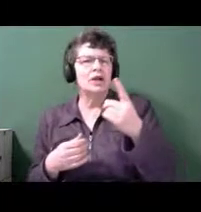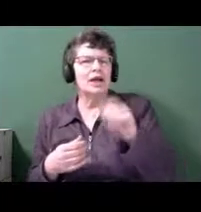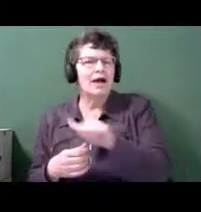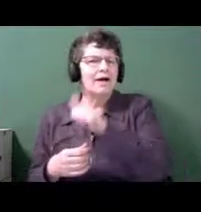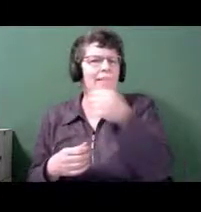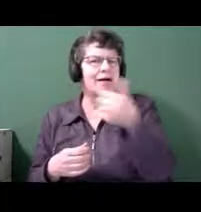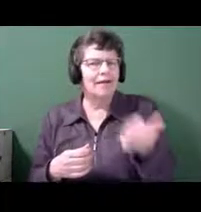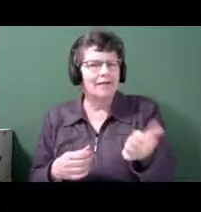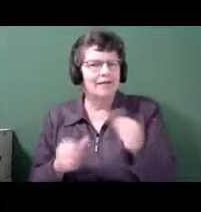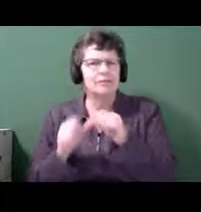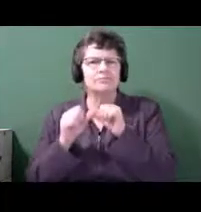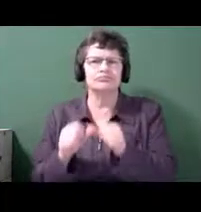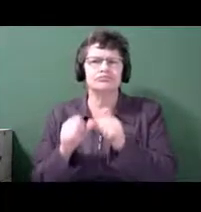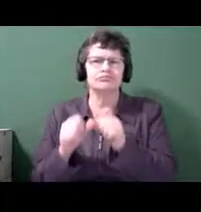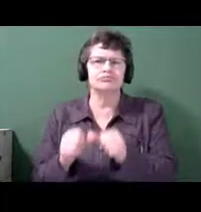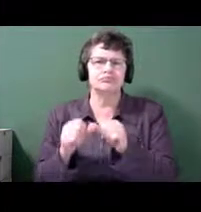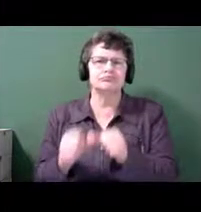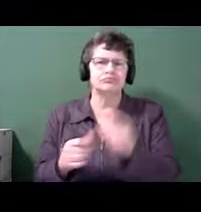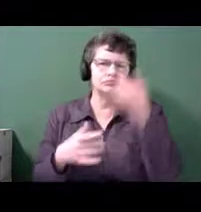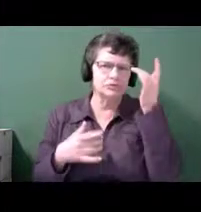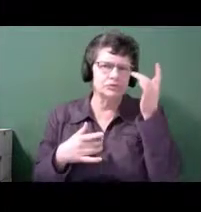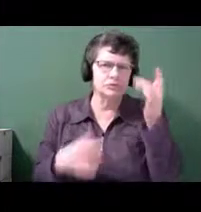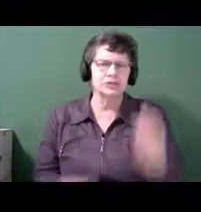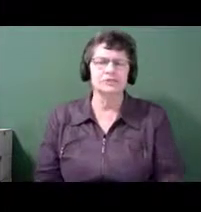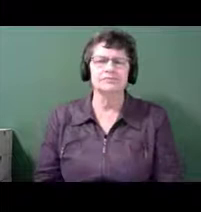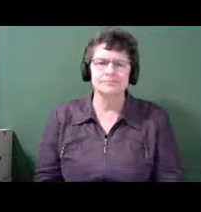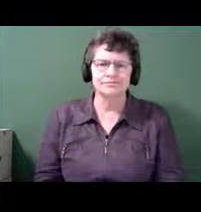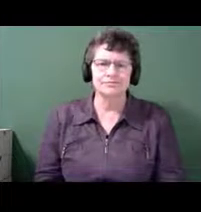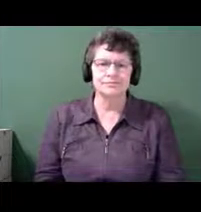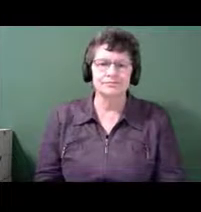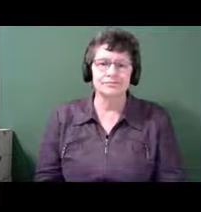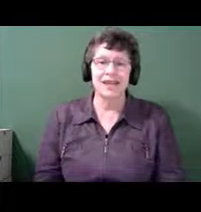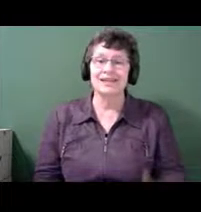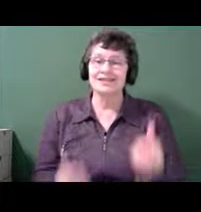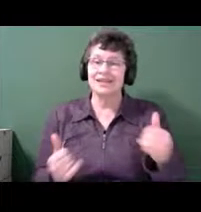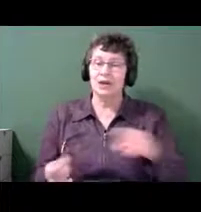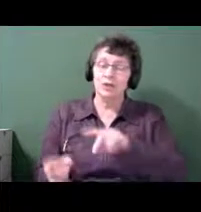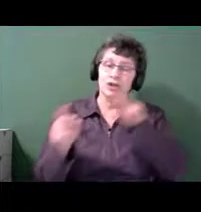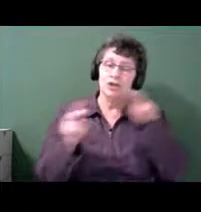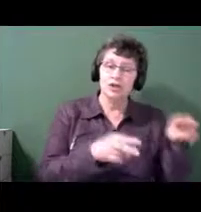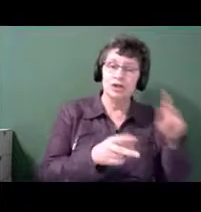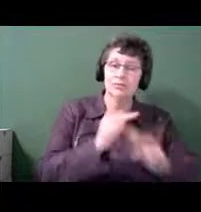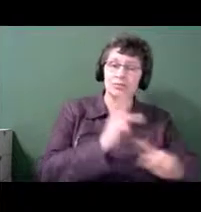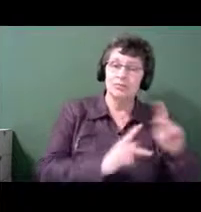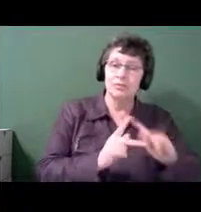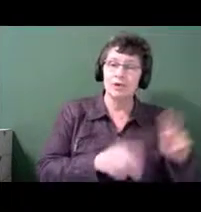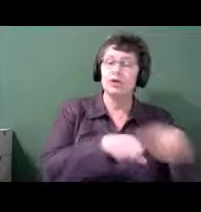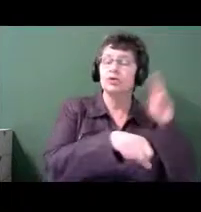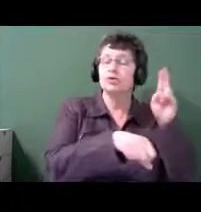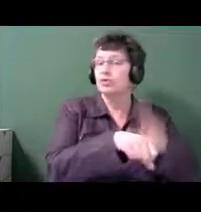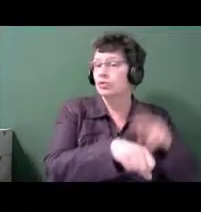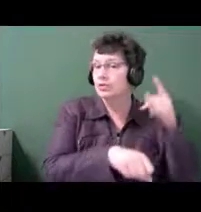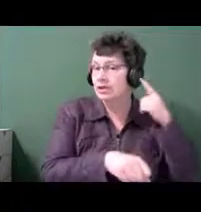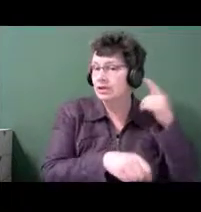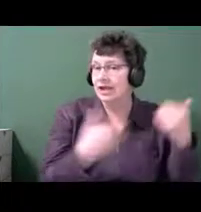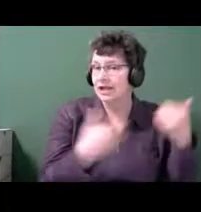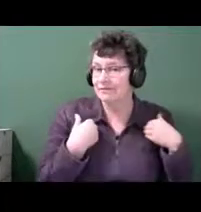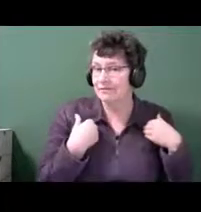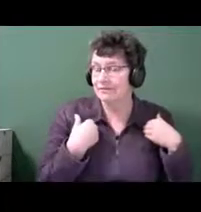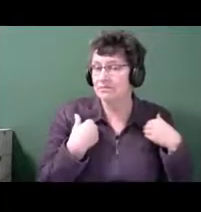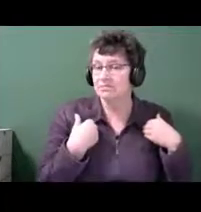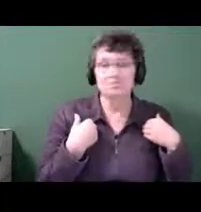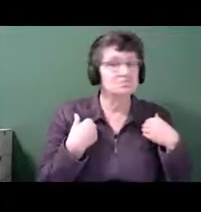Compared to people with normal hearing. So this is something, you know, that actually begins early in life.